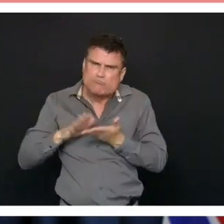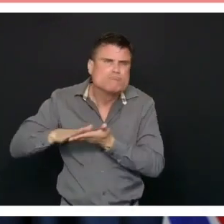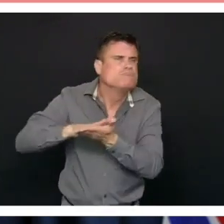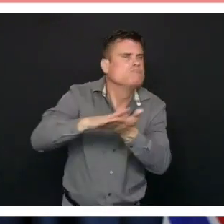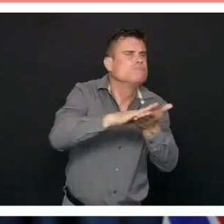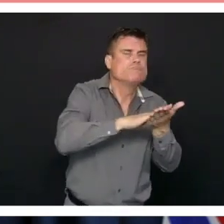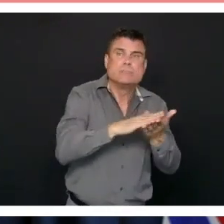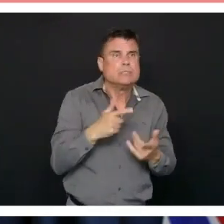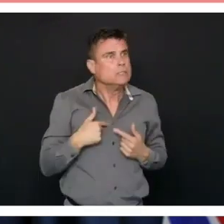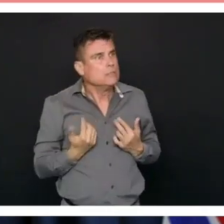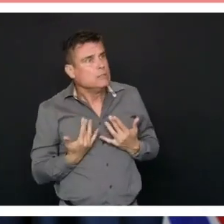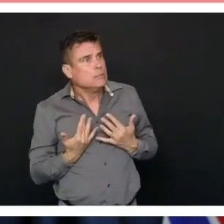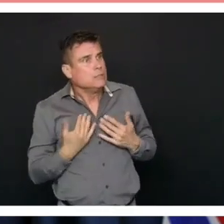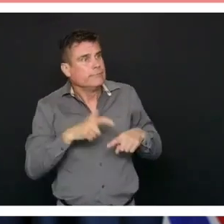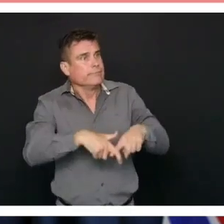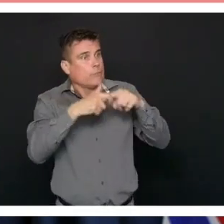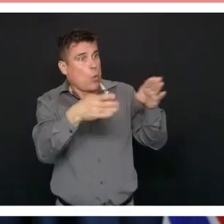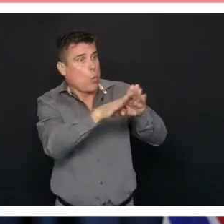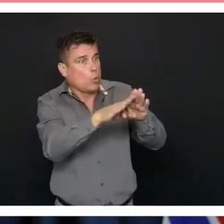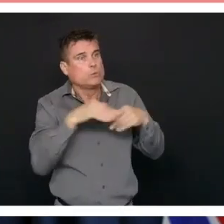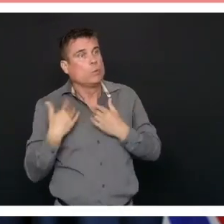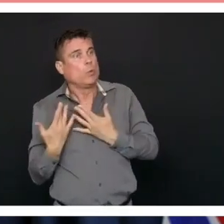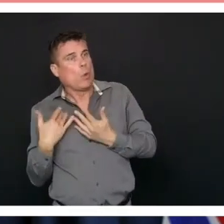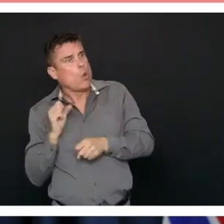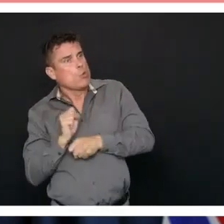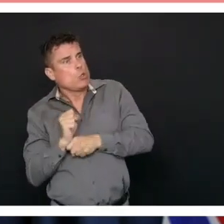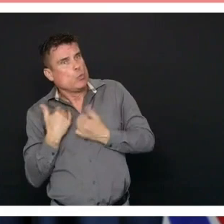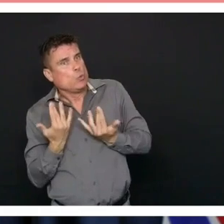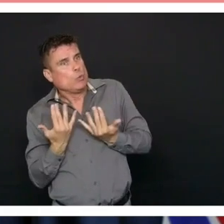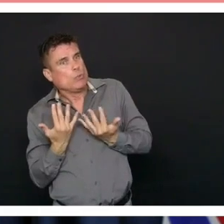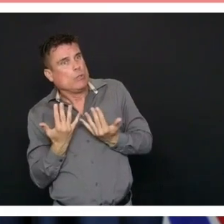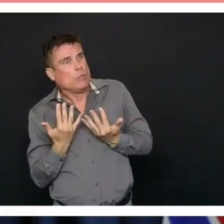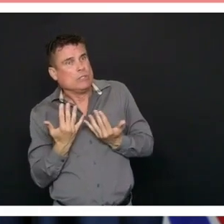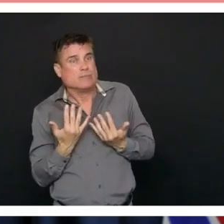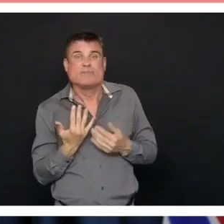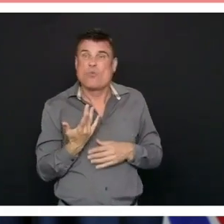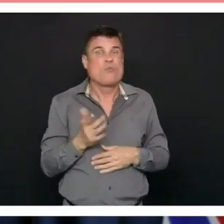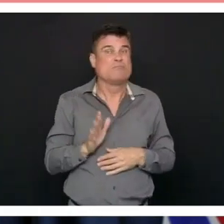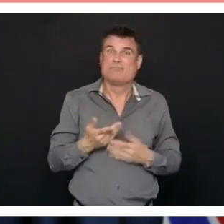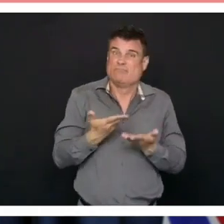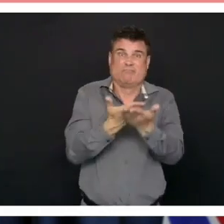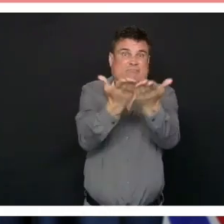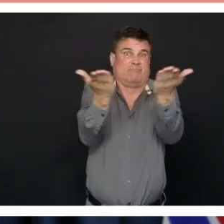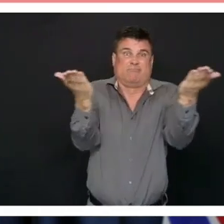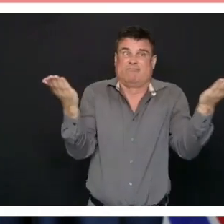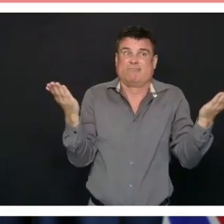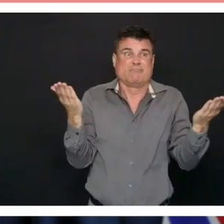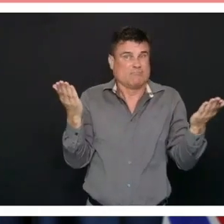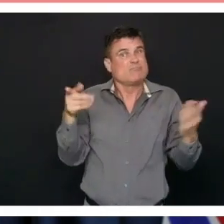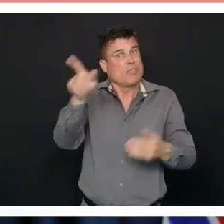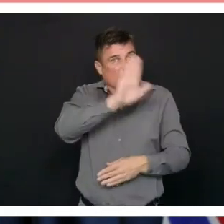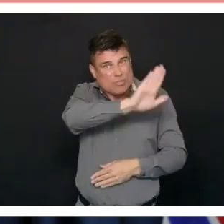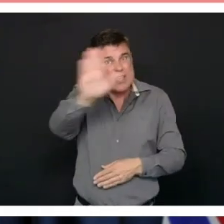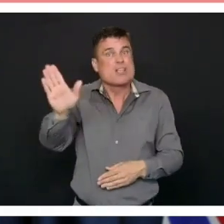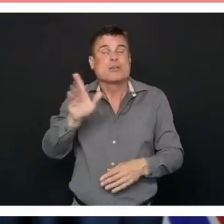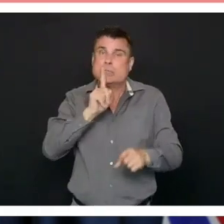enormous buy-in from everyone in the system this is what they do this is their life's work and this is the biggest challenge in terms of surgery